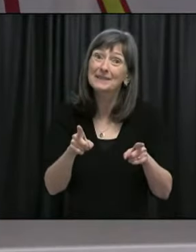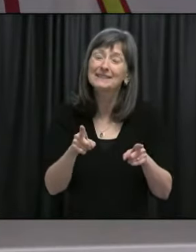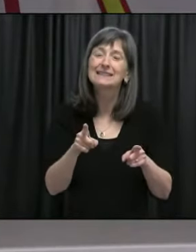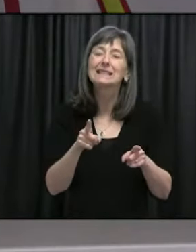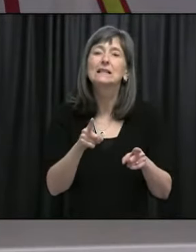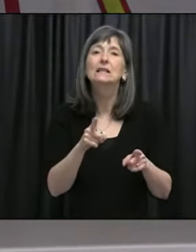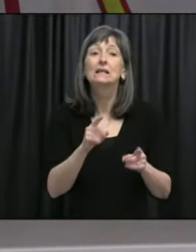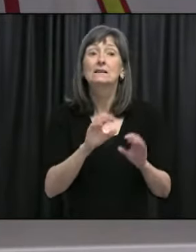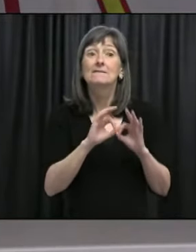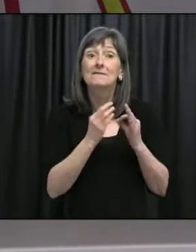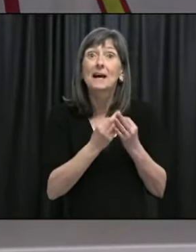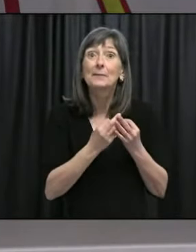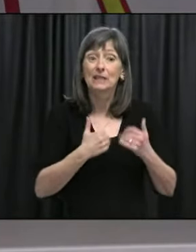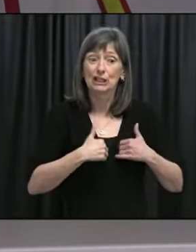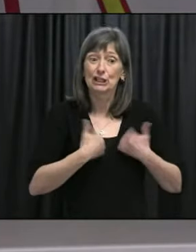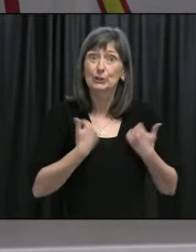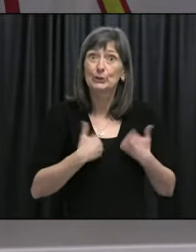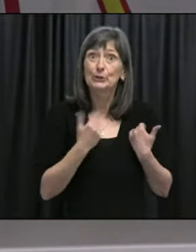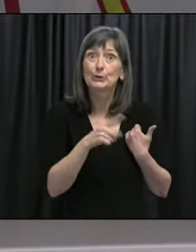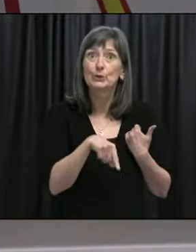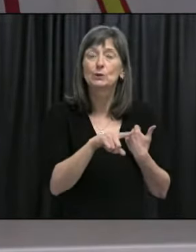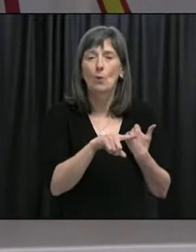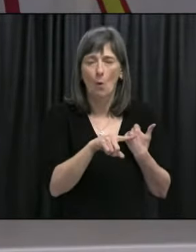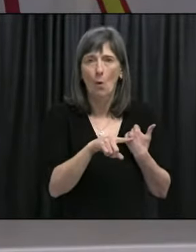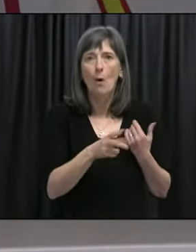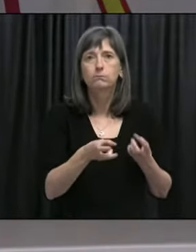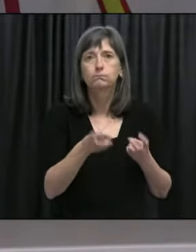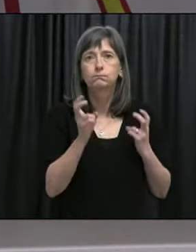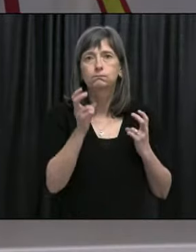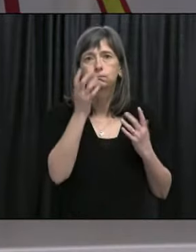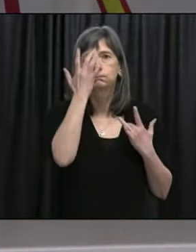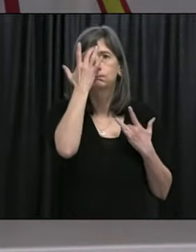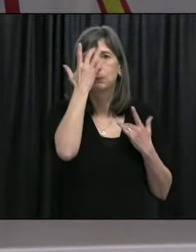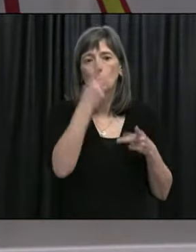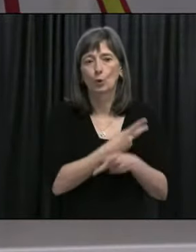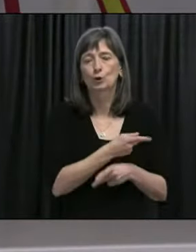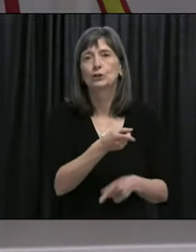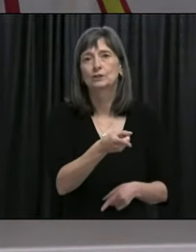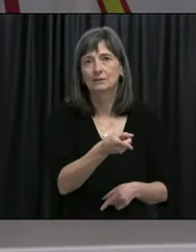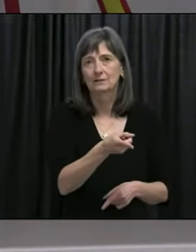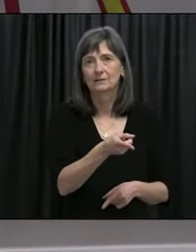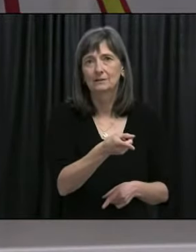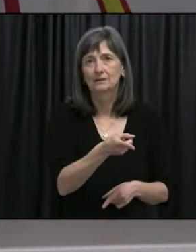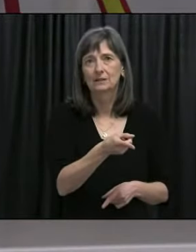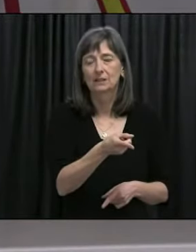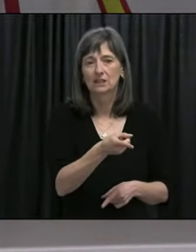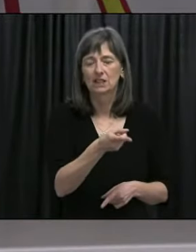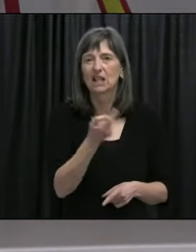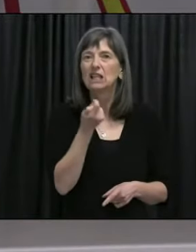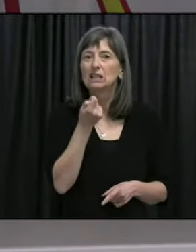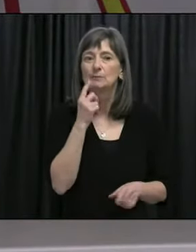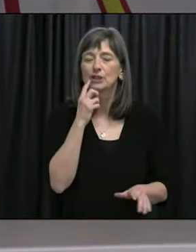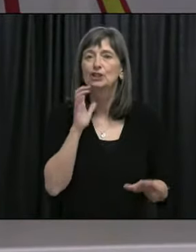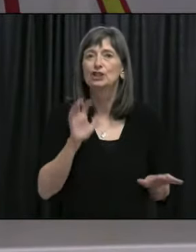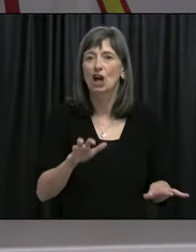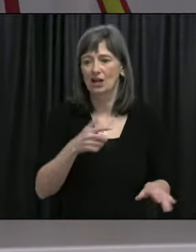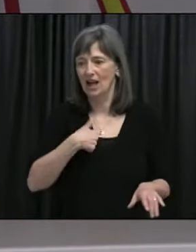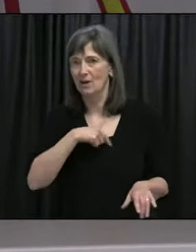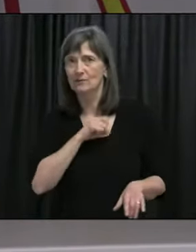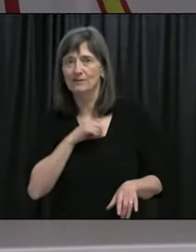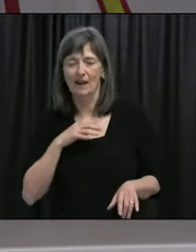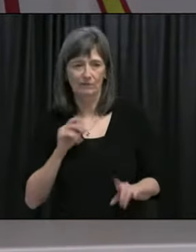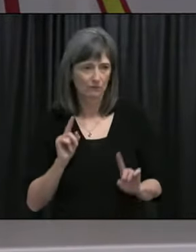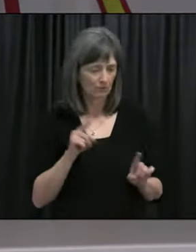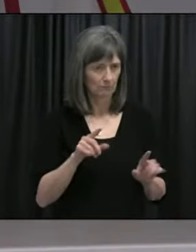families even are getting quite ill. And it's fairly shocking, I think, to our medical